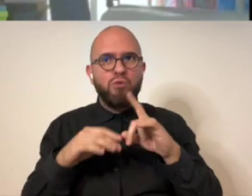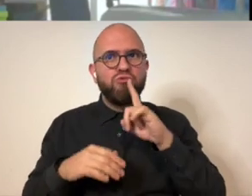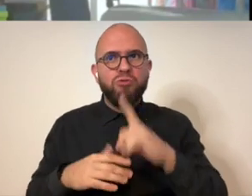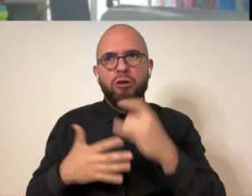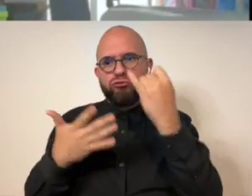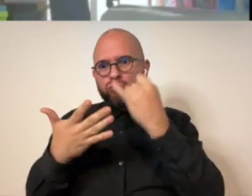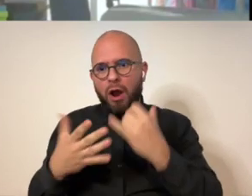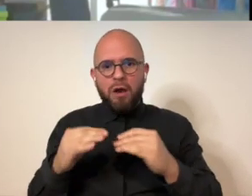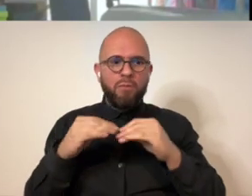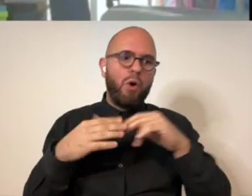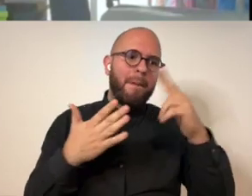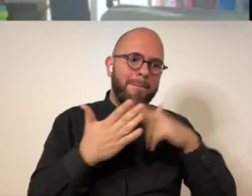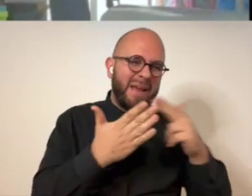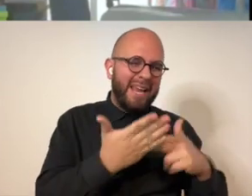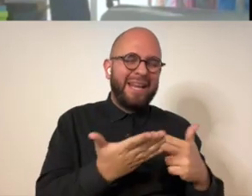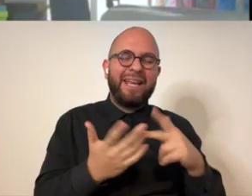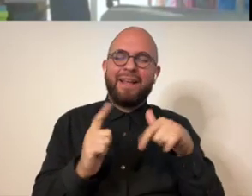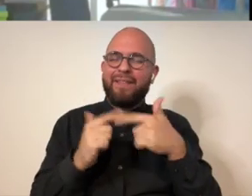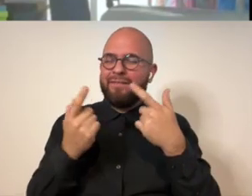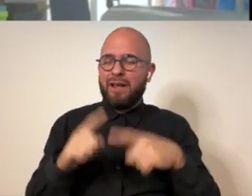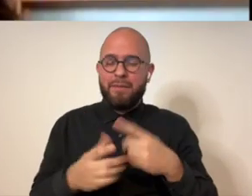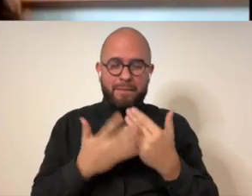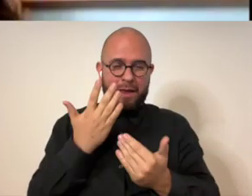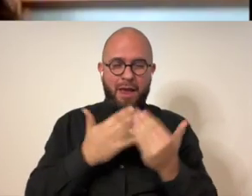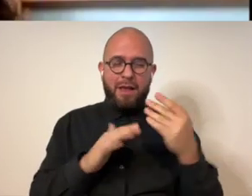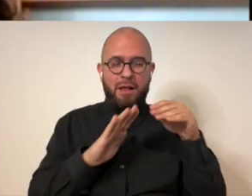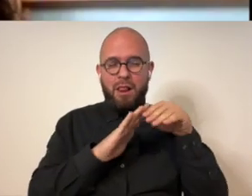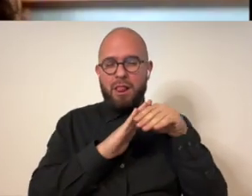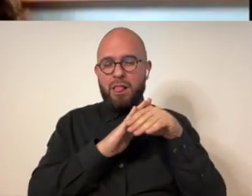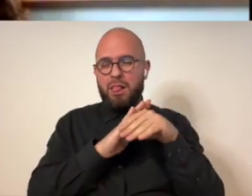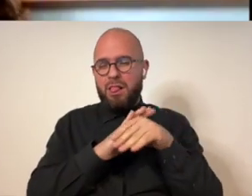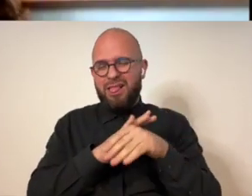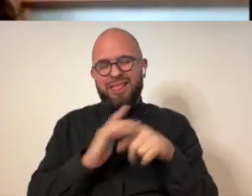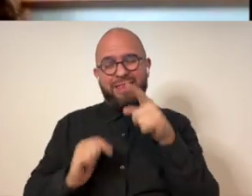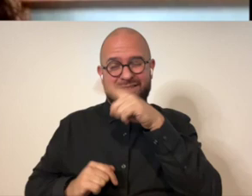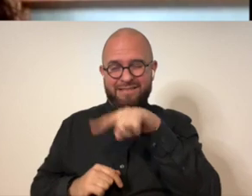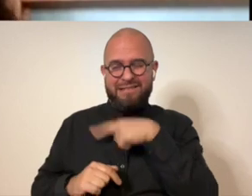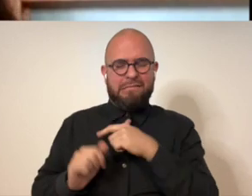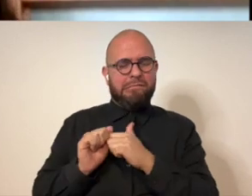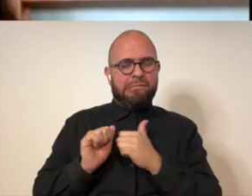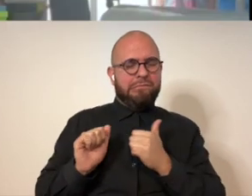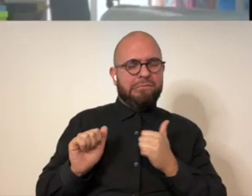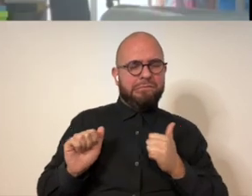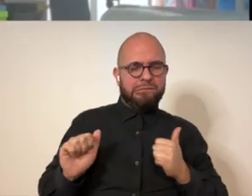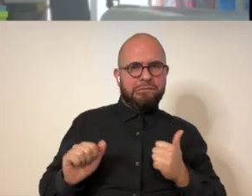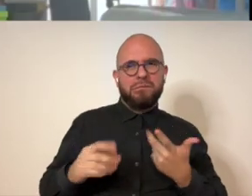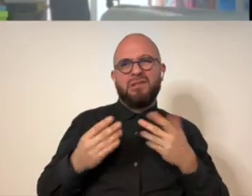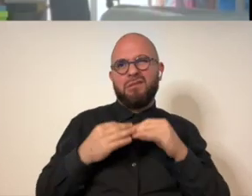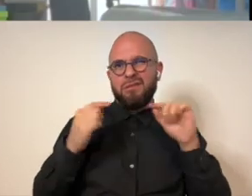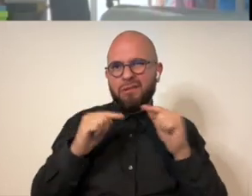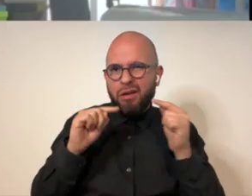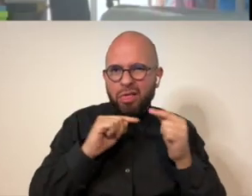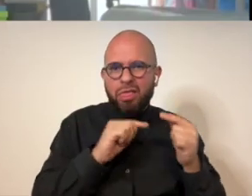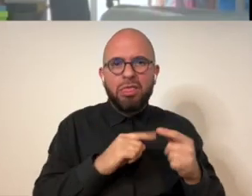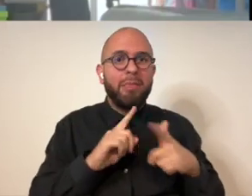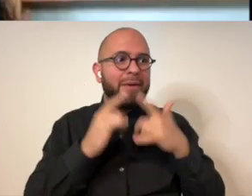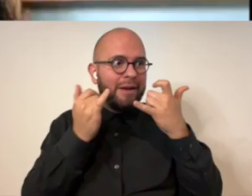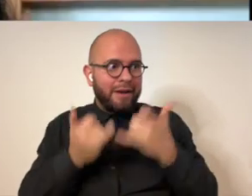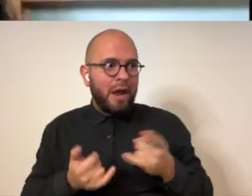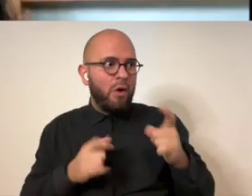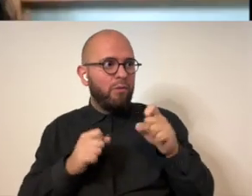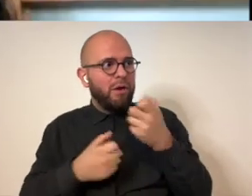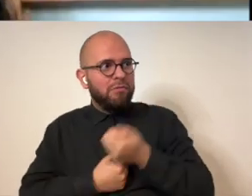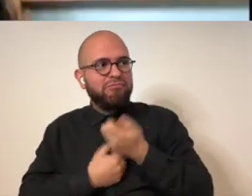drawing and painting when i was younger okay and i moved away from that as my hands kind of got worse and worse and i had more injuries